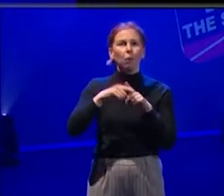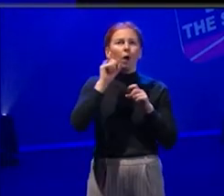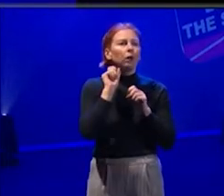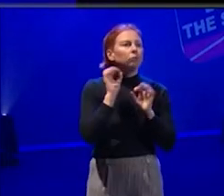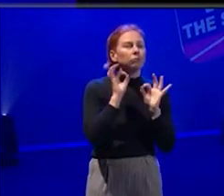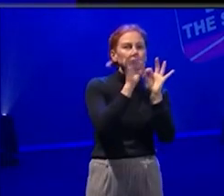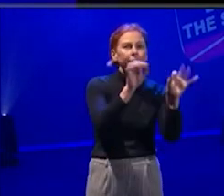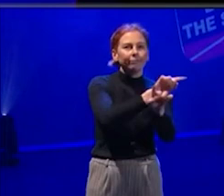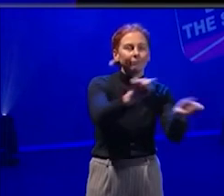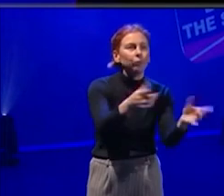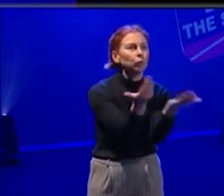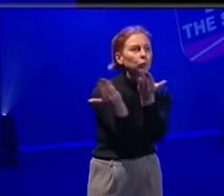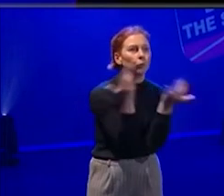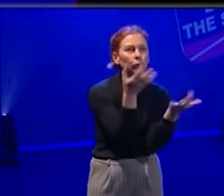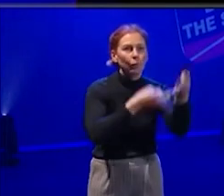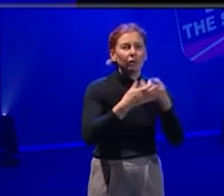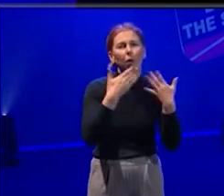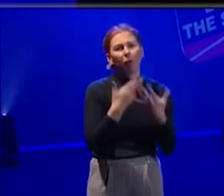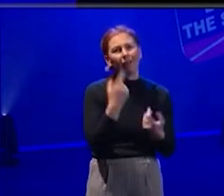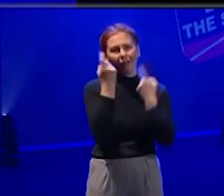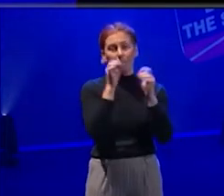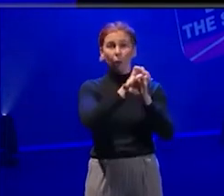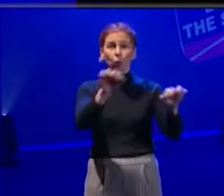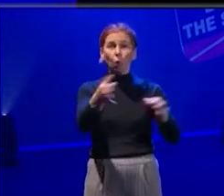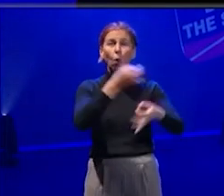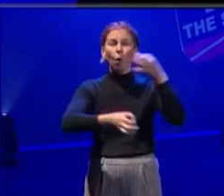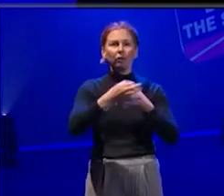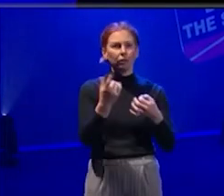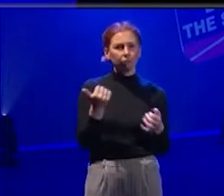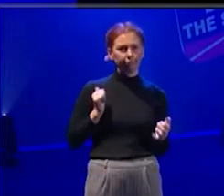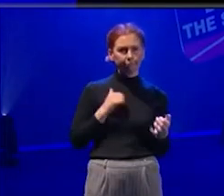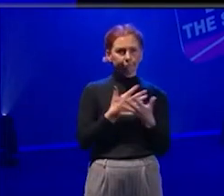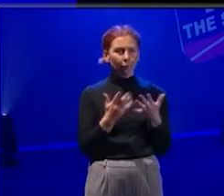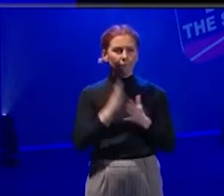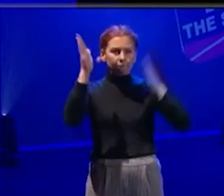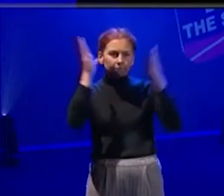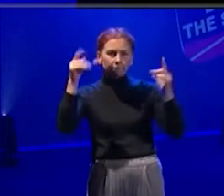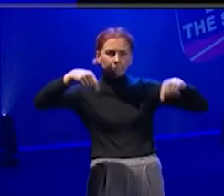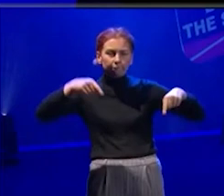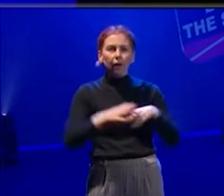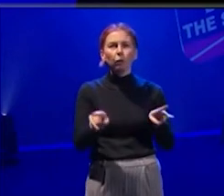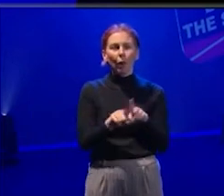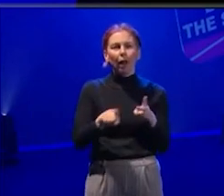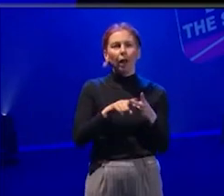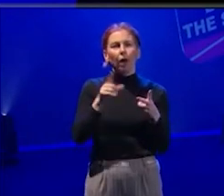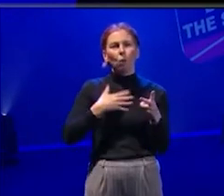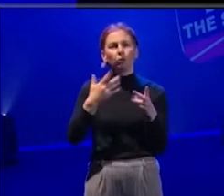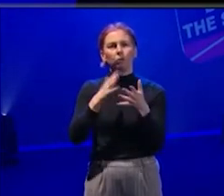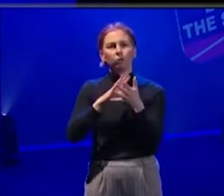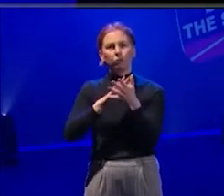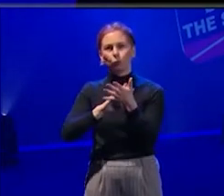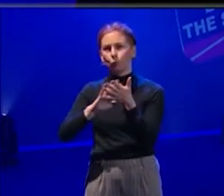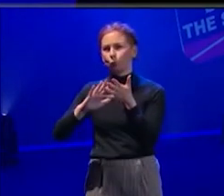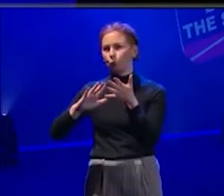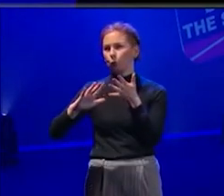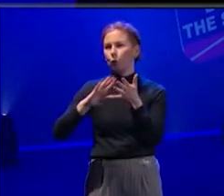So please think about your questions, I'm expecting lots of hands here in the Limbury Theatre and I'm expecting lots of questions over on Hoover, so do send them